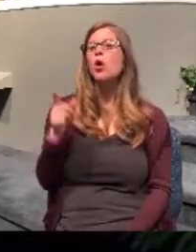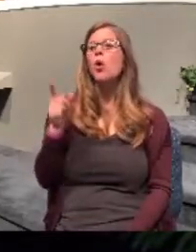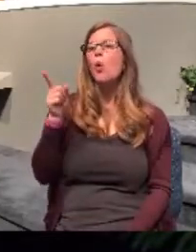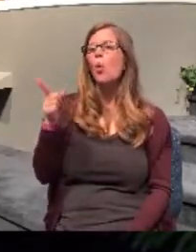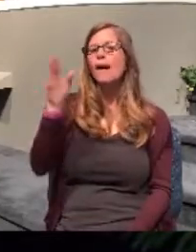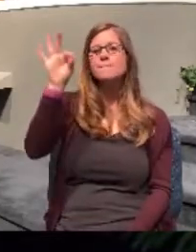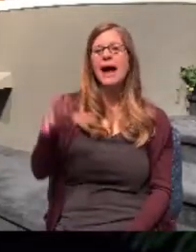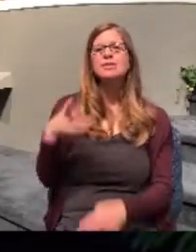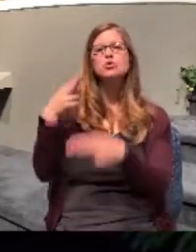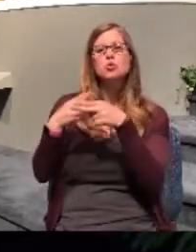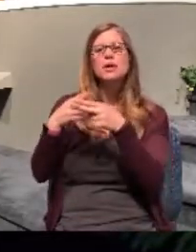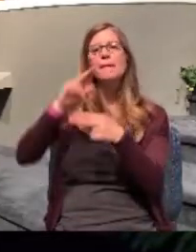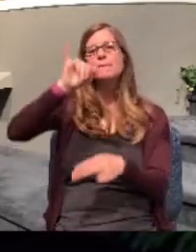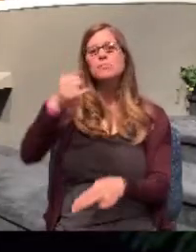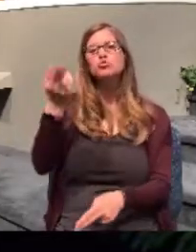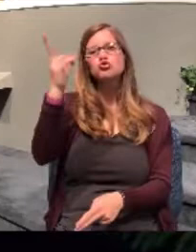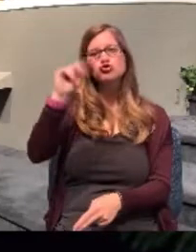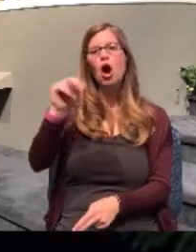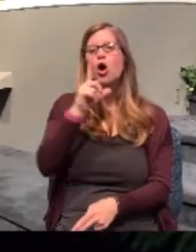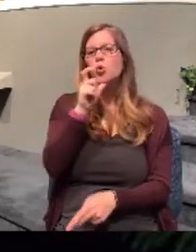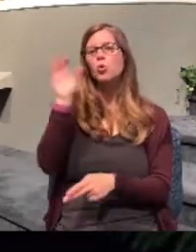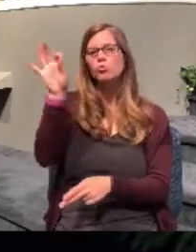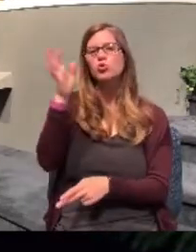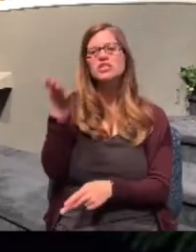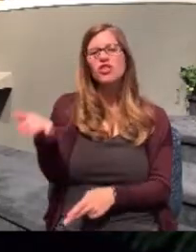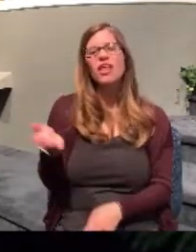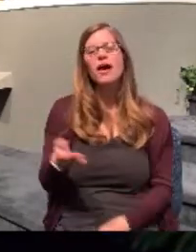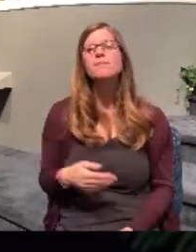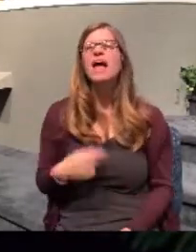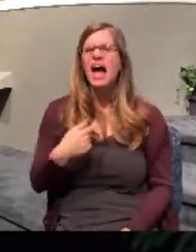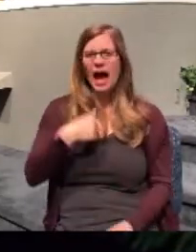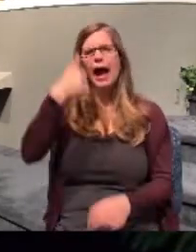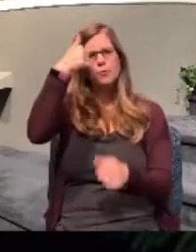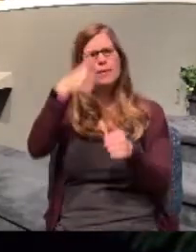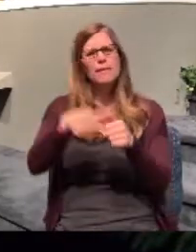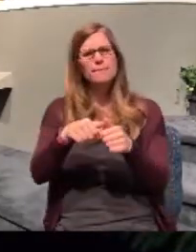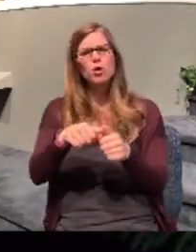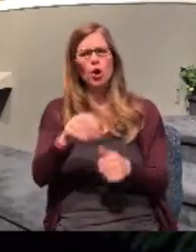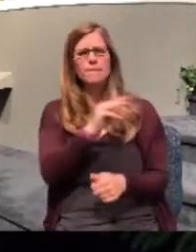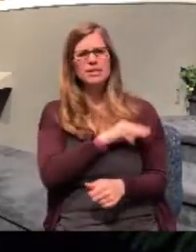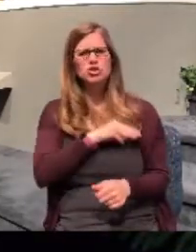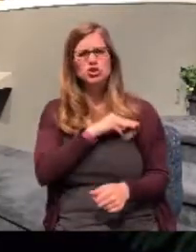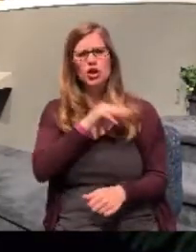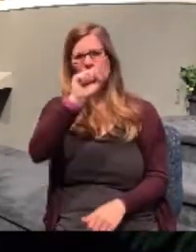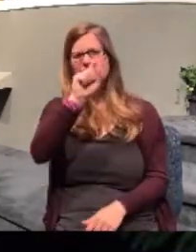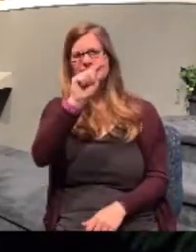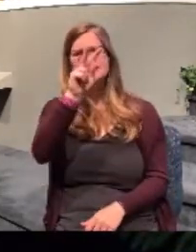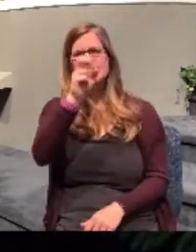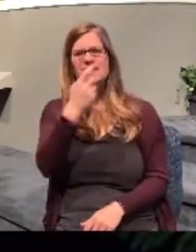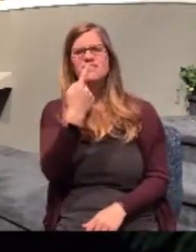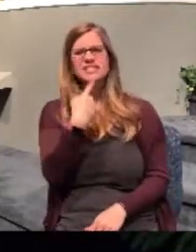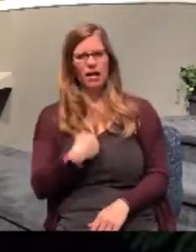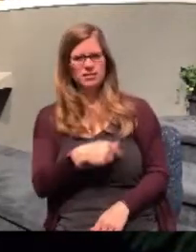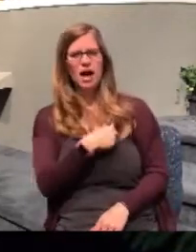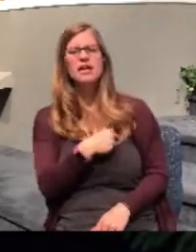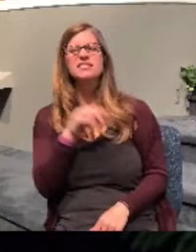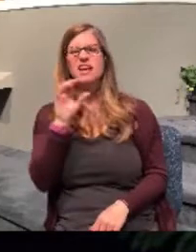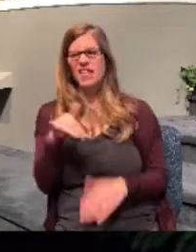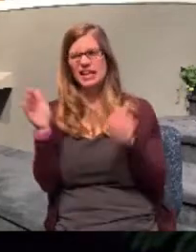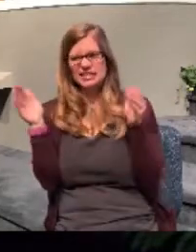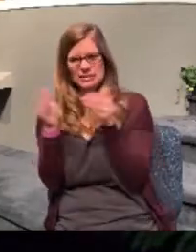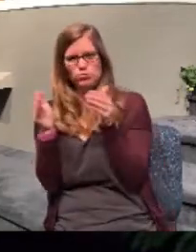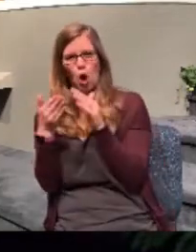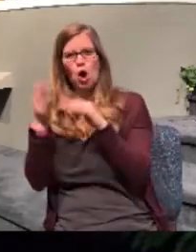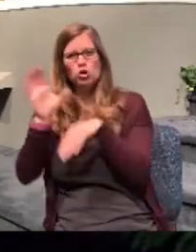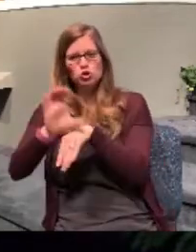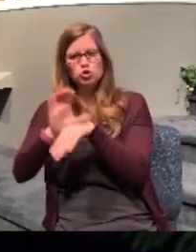John who is ministering faithfully and I remember Steve telling us we got to see his his building there, the small church